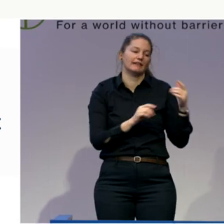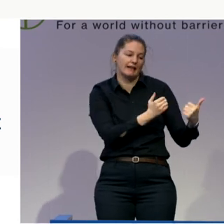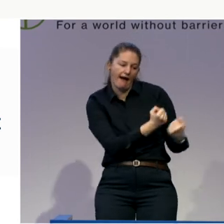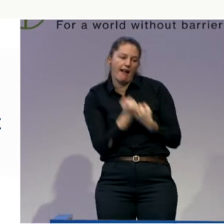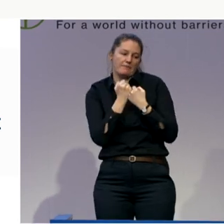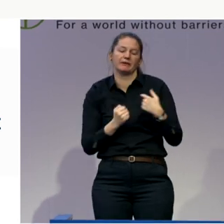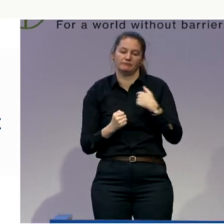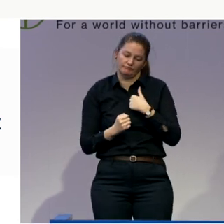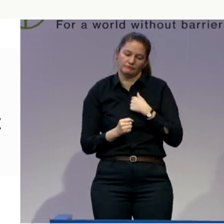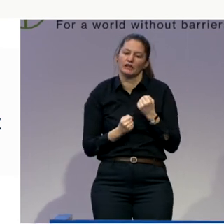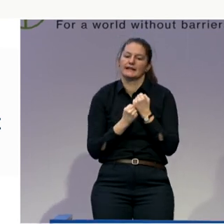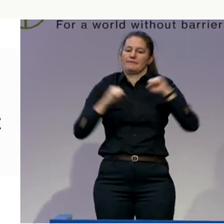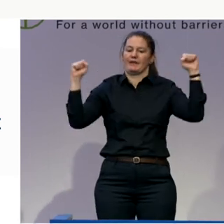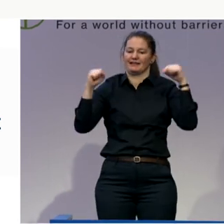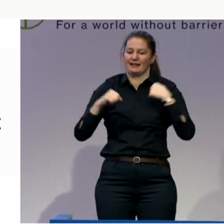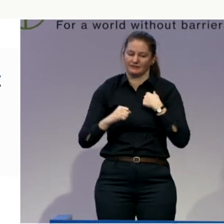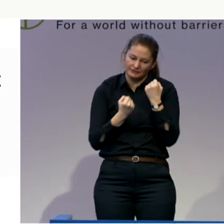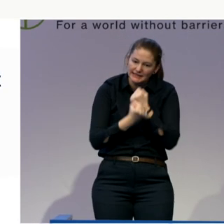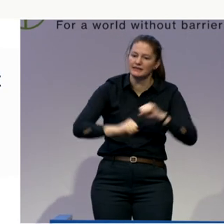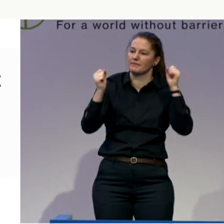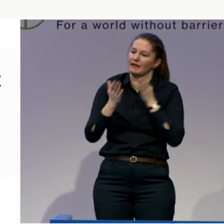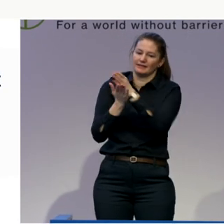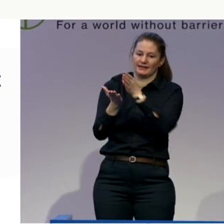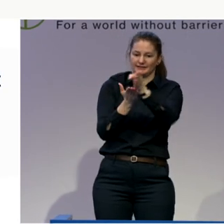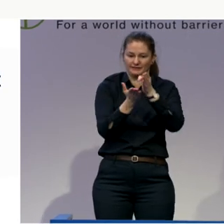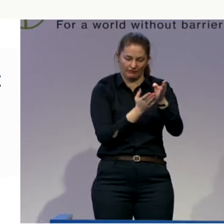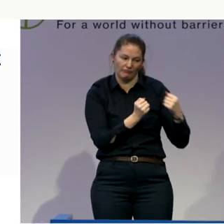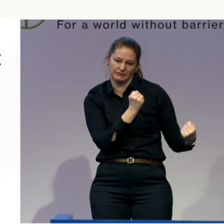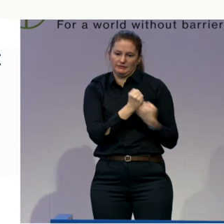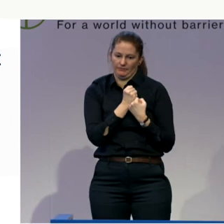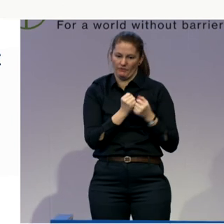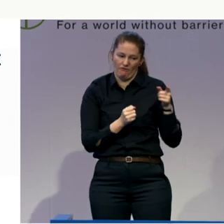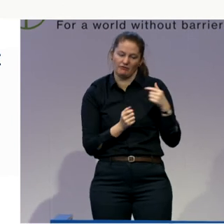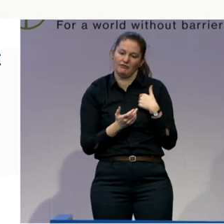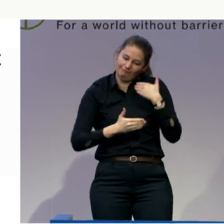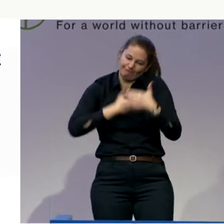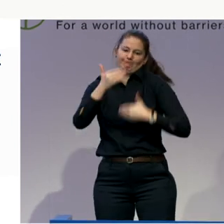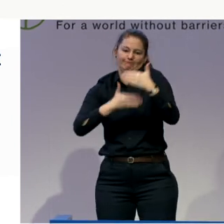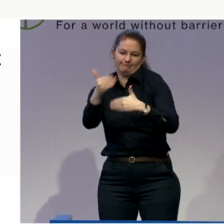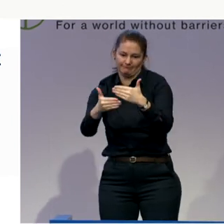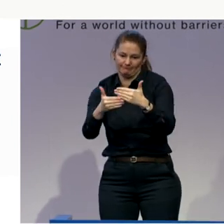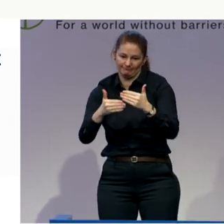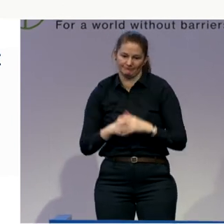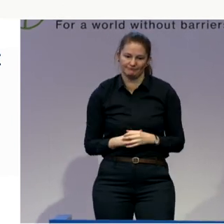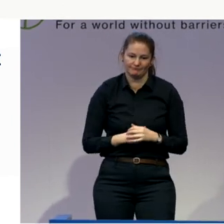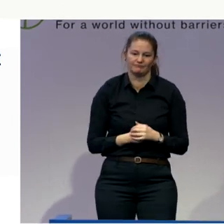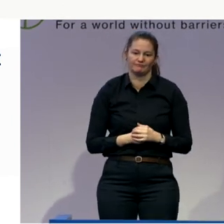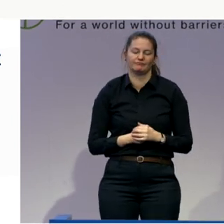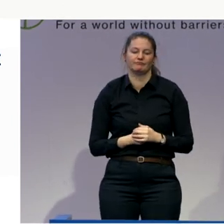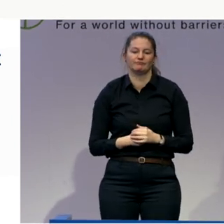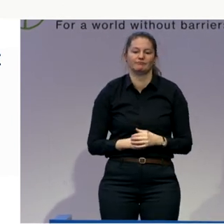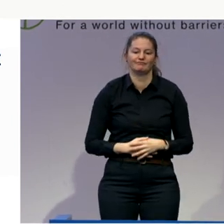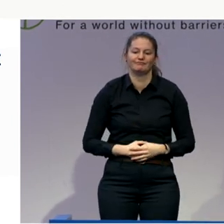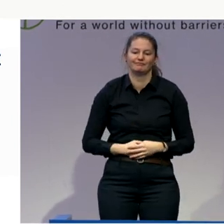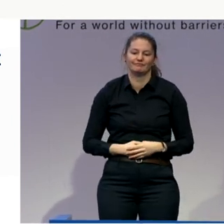together to make that happen. And my independence is your job satisfaction, not just the payment. And we need to remember